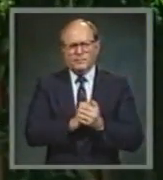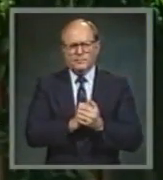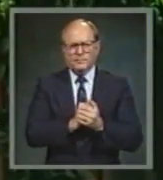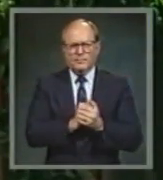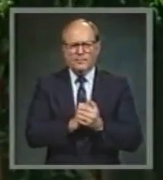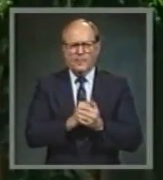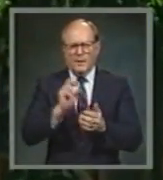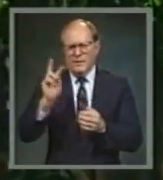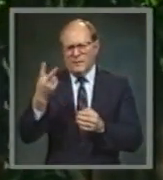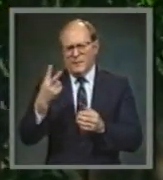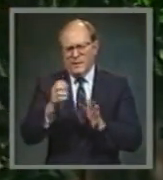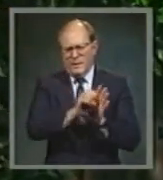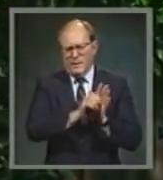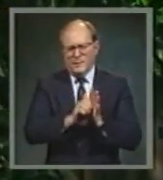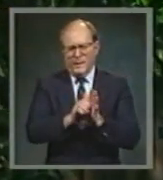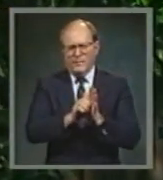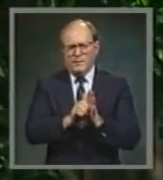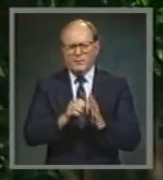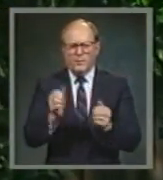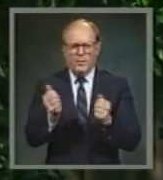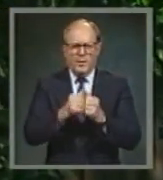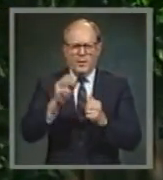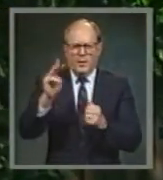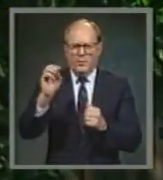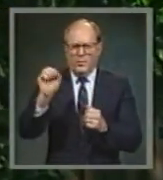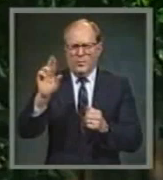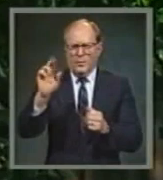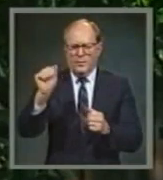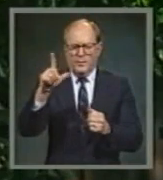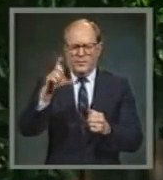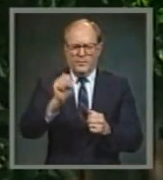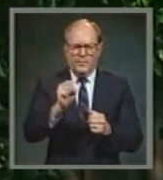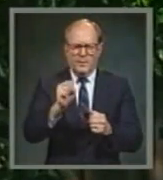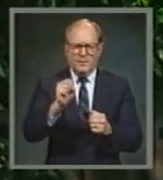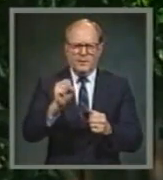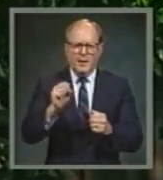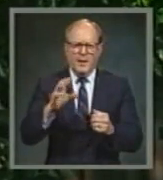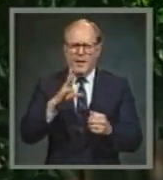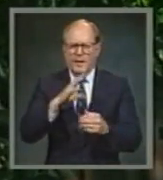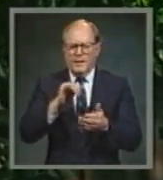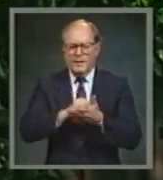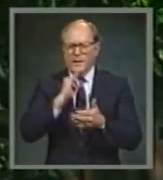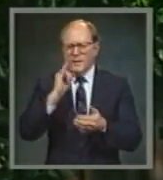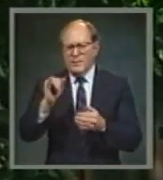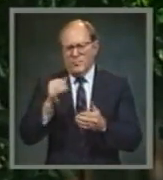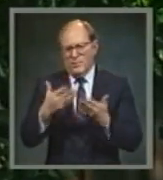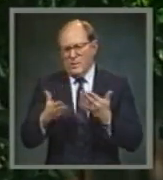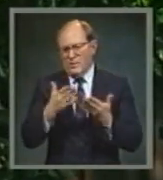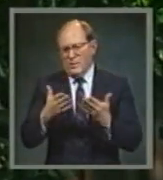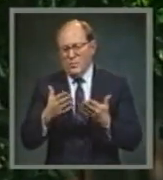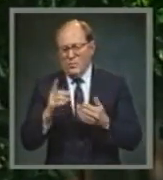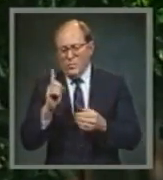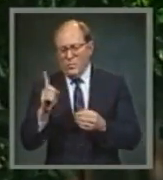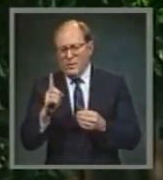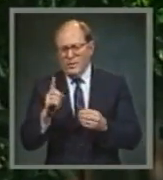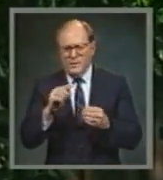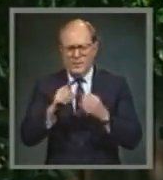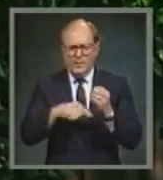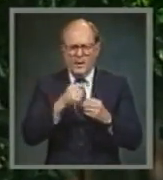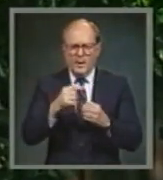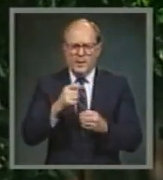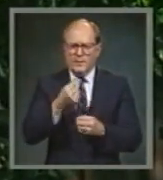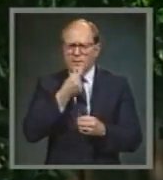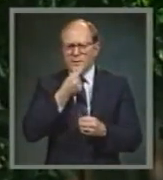Well, our second illustration has to do with morals. In fact, it's one of the most controversial moral issues of the day, the question of